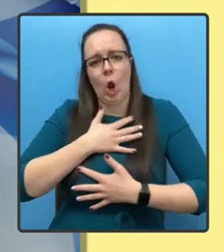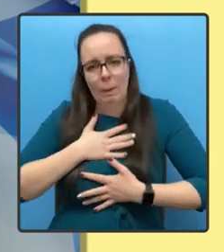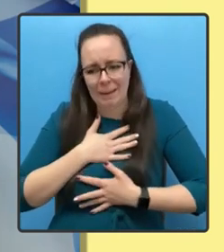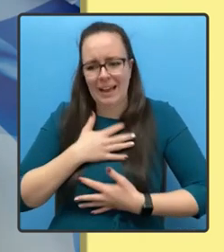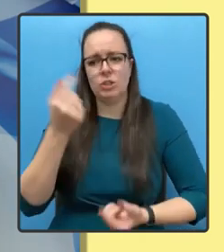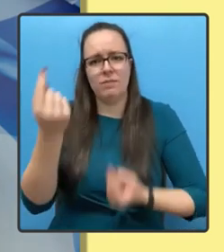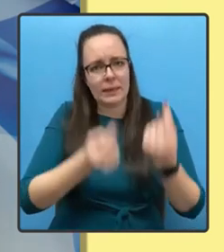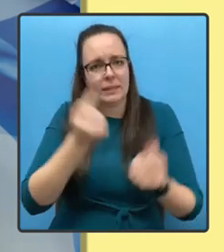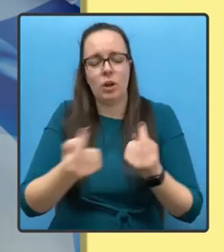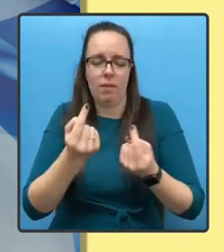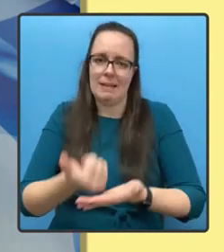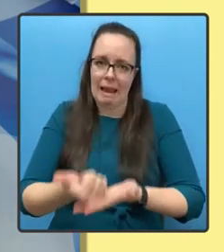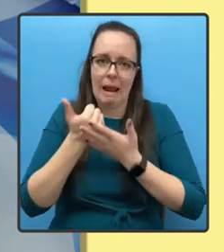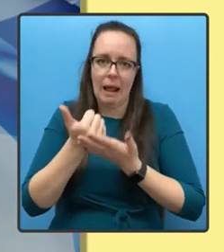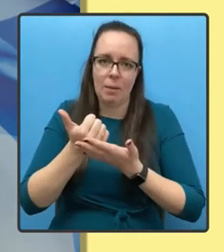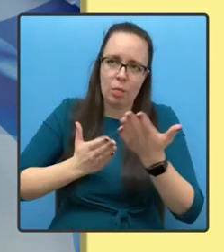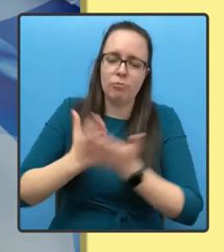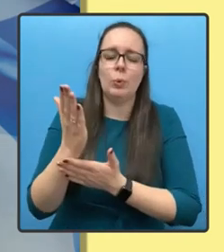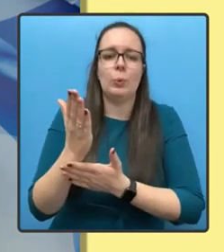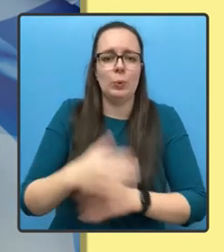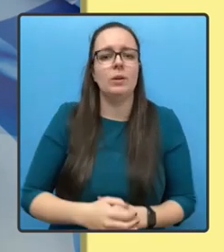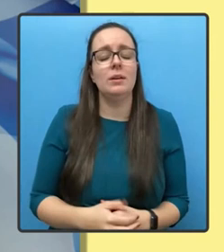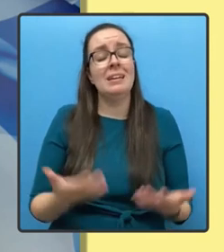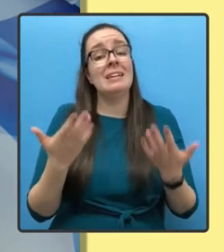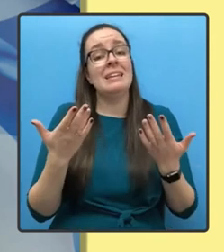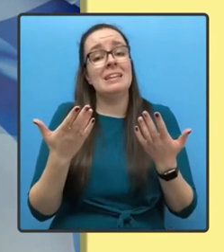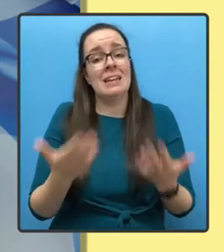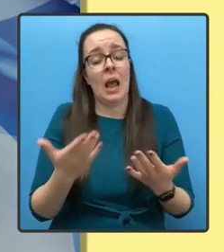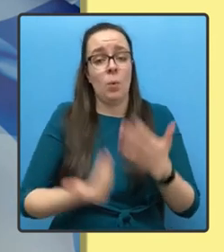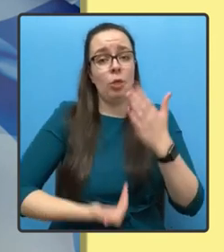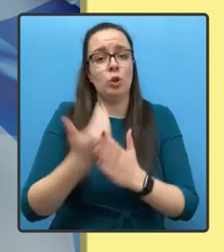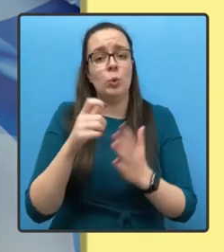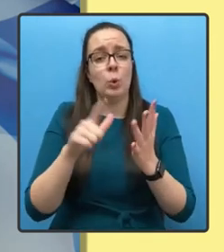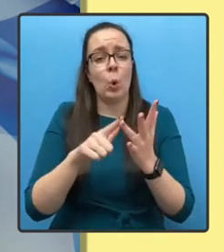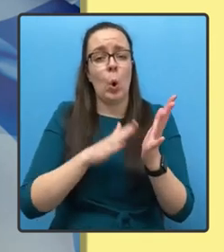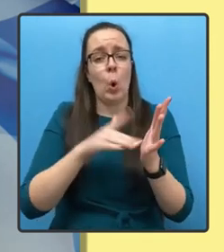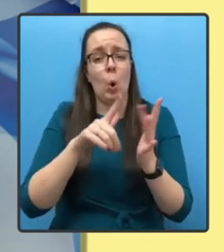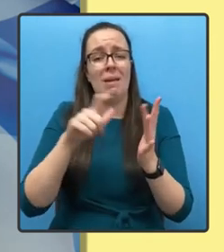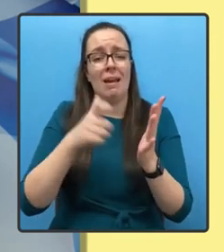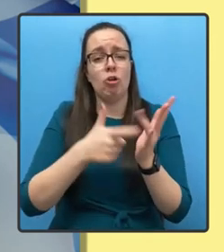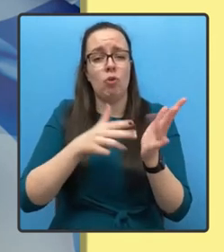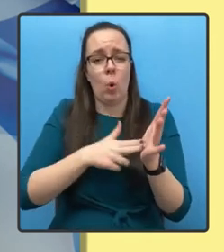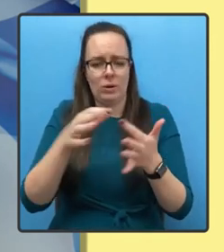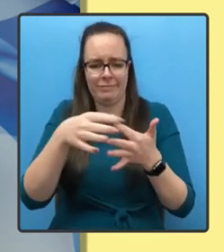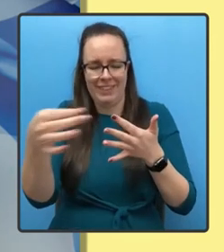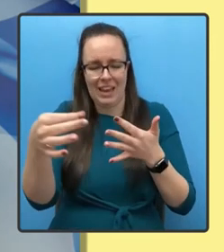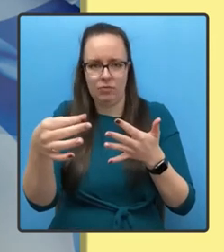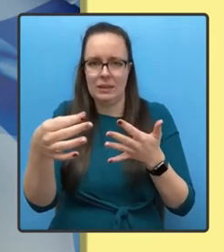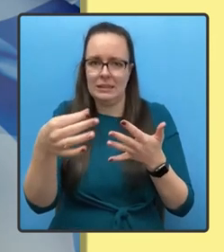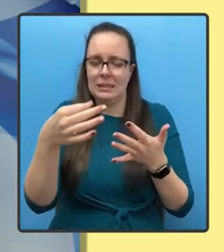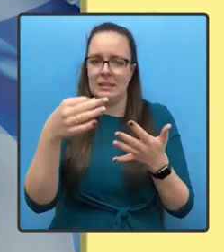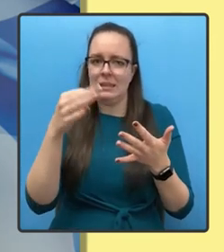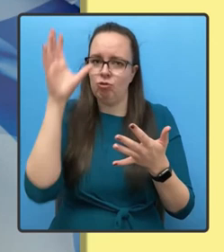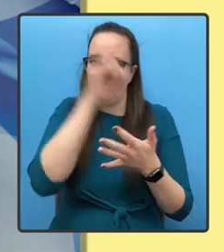Now, as the emergence of the new Omicron variant has reminded us, we must harness that spirit again